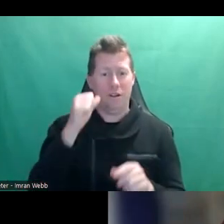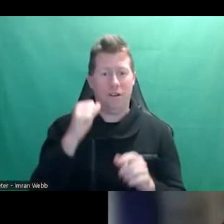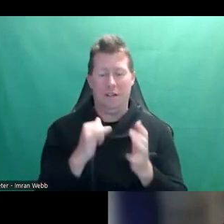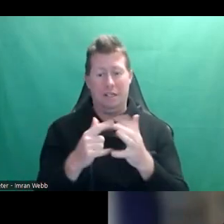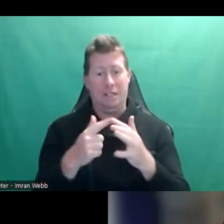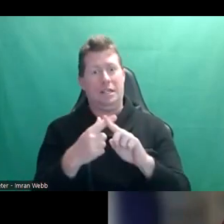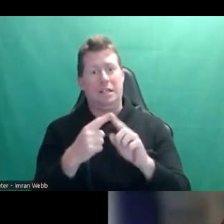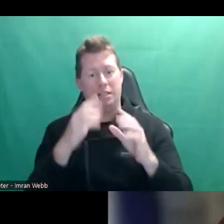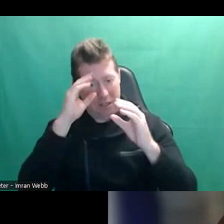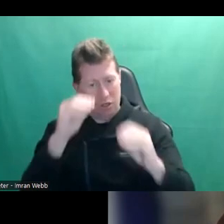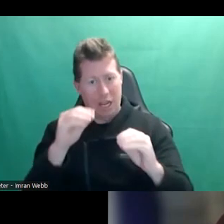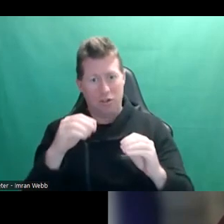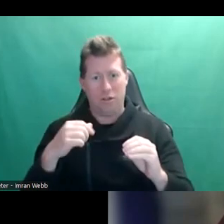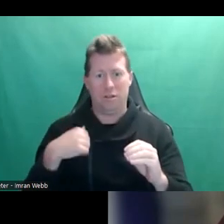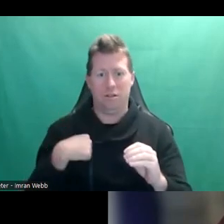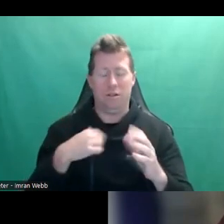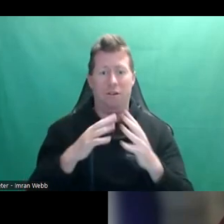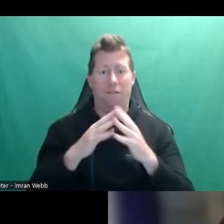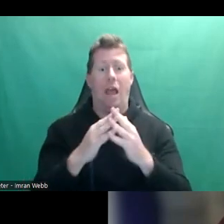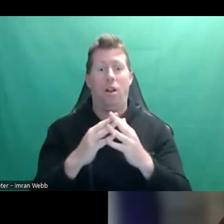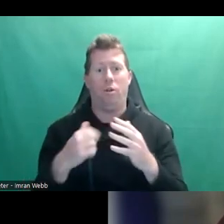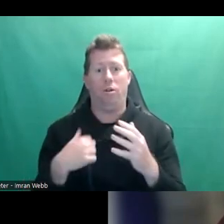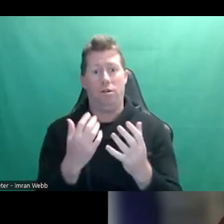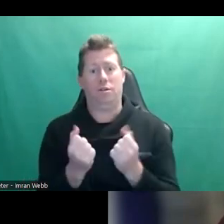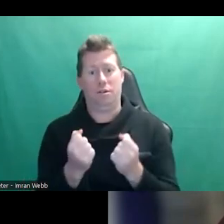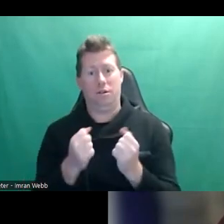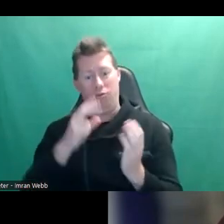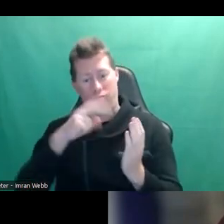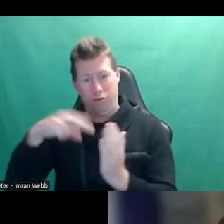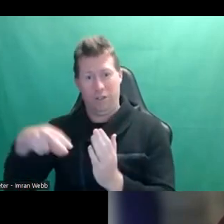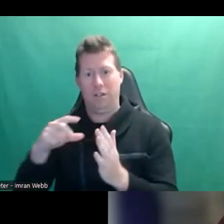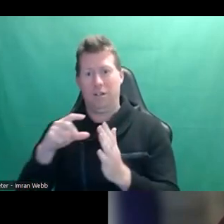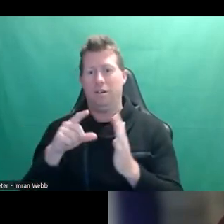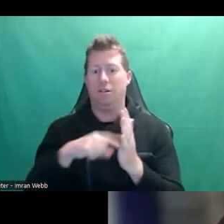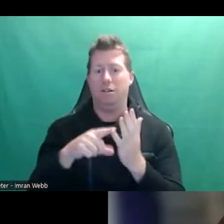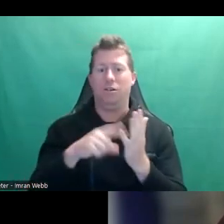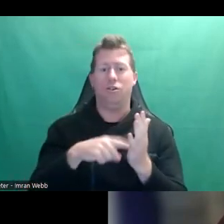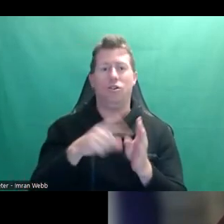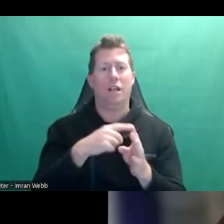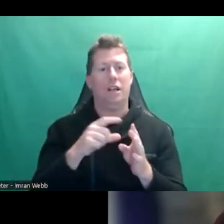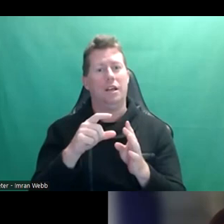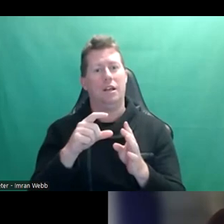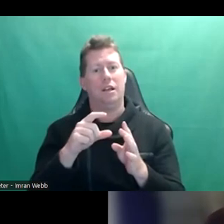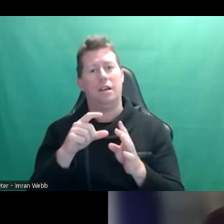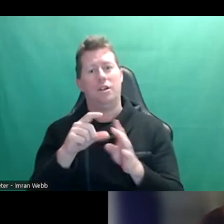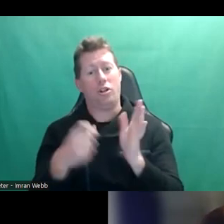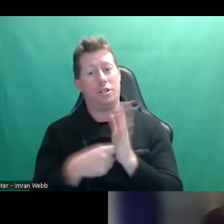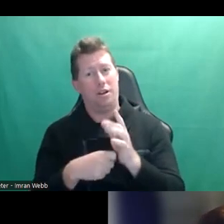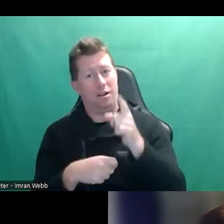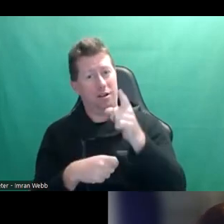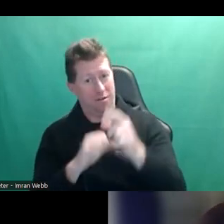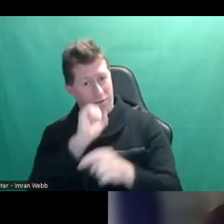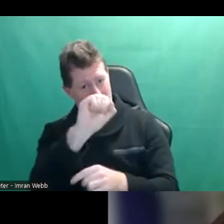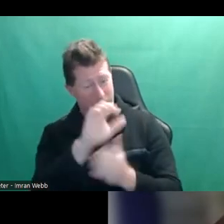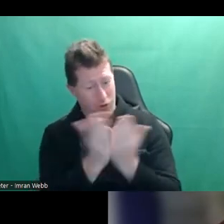and almost 100% of the valuable sex education I got came from reading Dolly Doctor. So if you want to introduce us. Thanks so